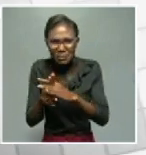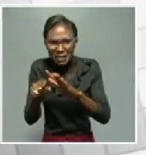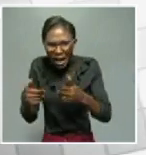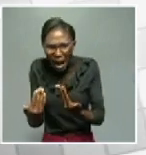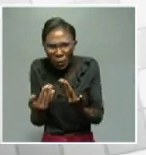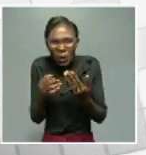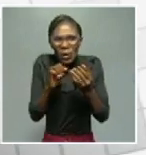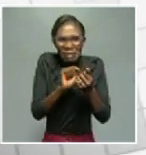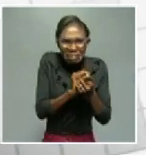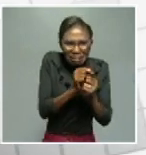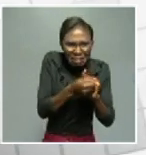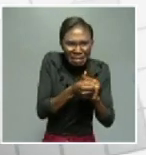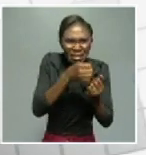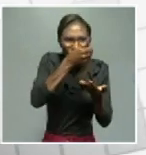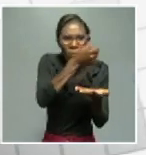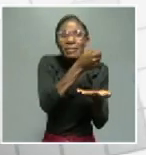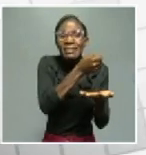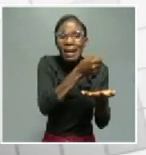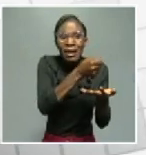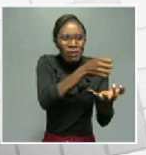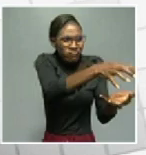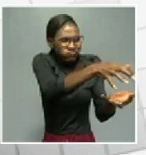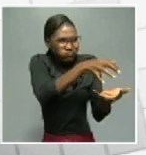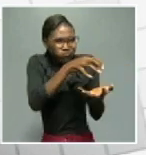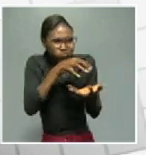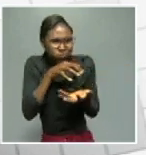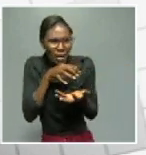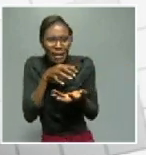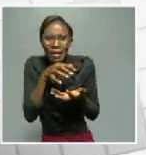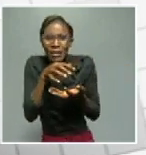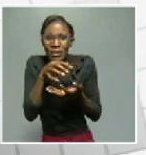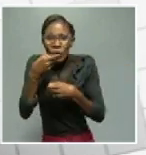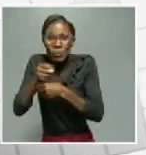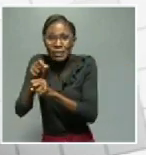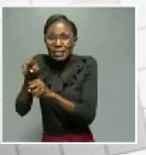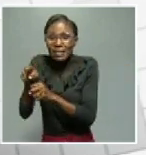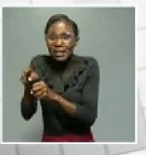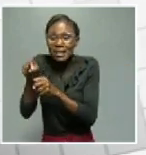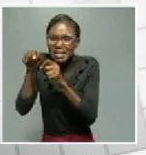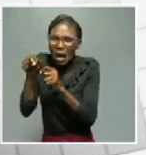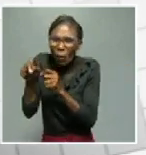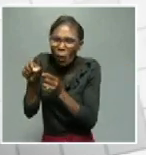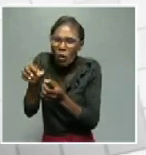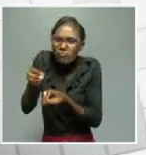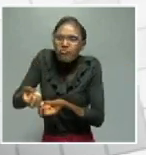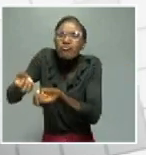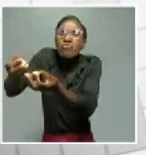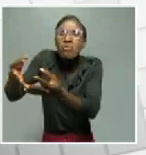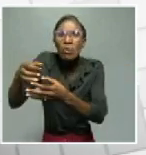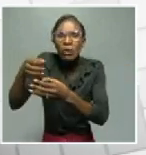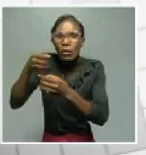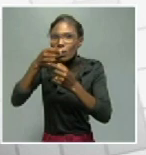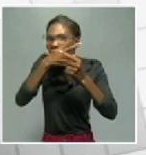the changing of the normal operating protocols. Planned programs have to be redirected or reviewed